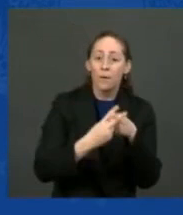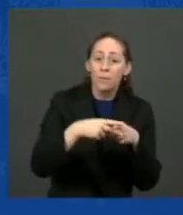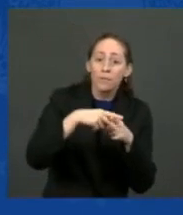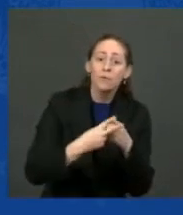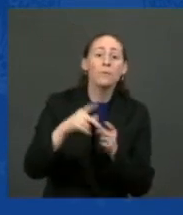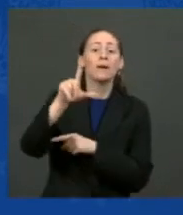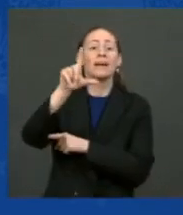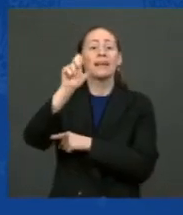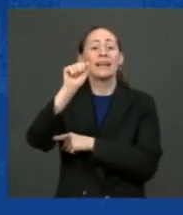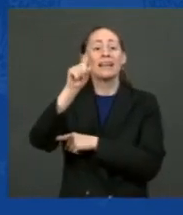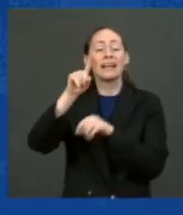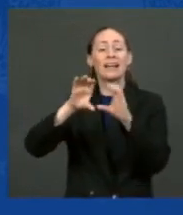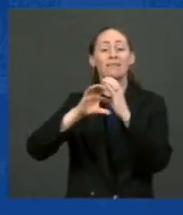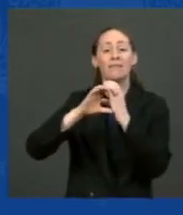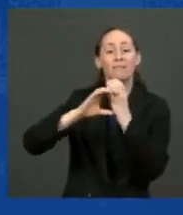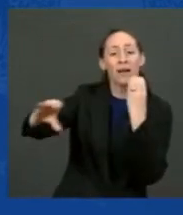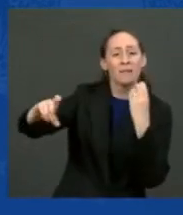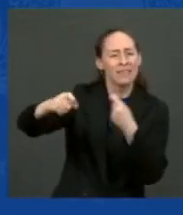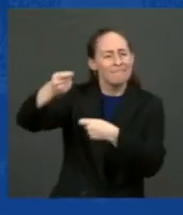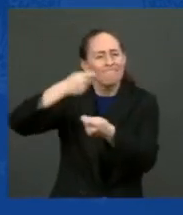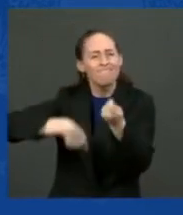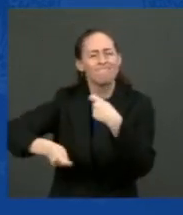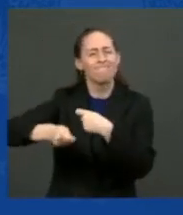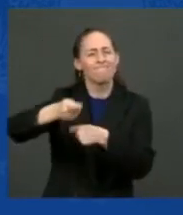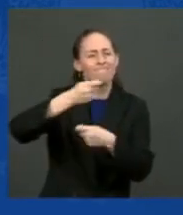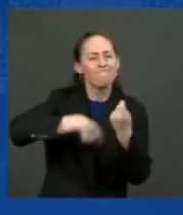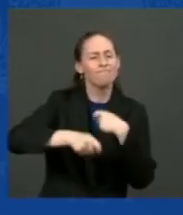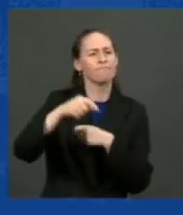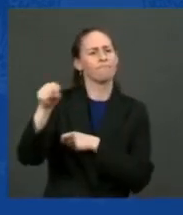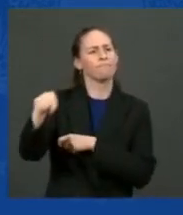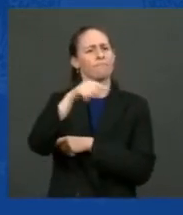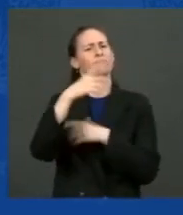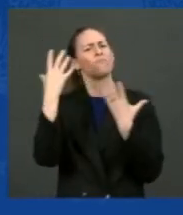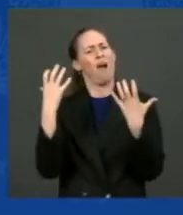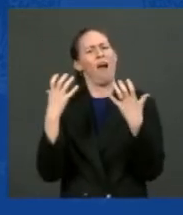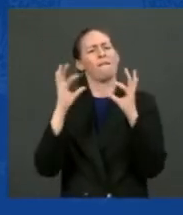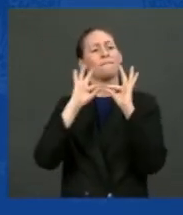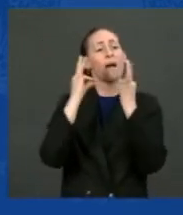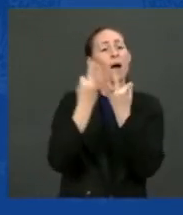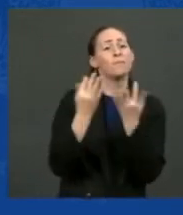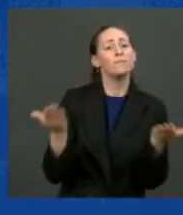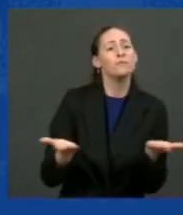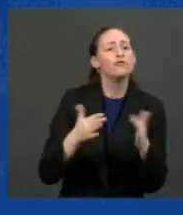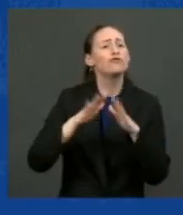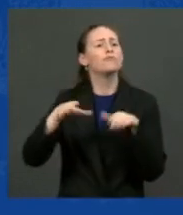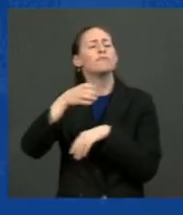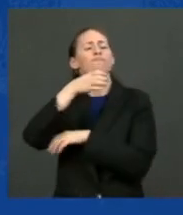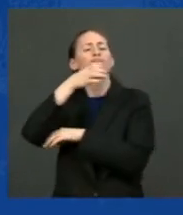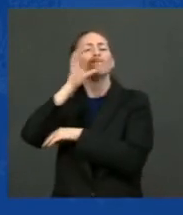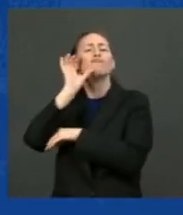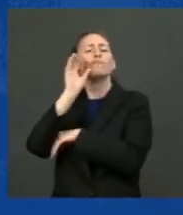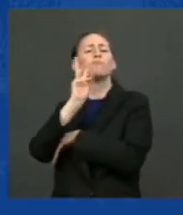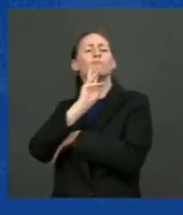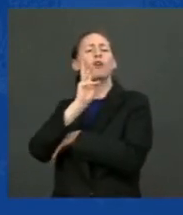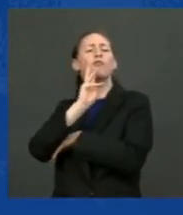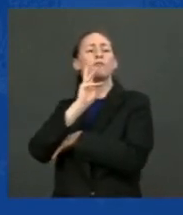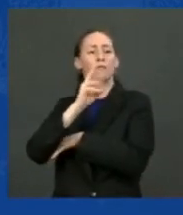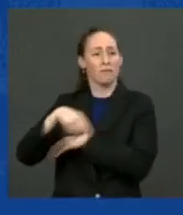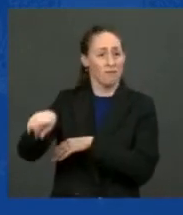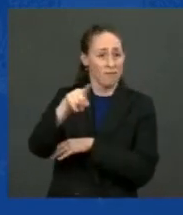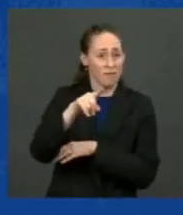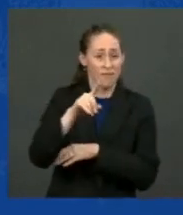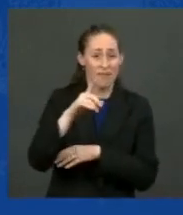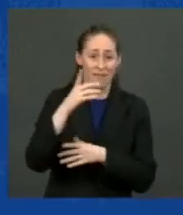so families and children can drink clean water. Forty — 400,000 schools. I mean, this — it's not just our homes.